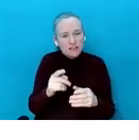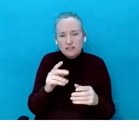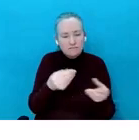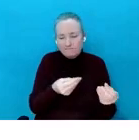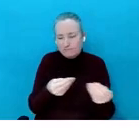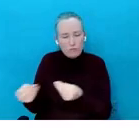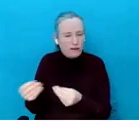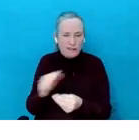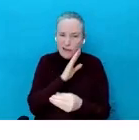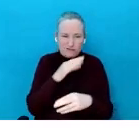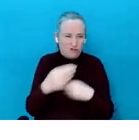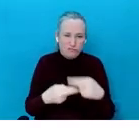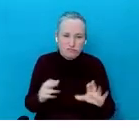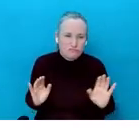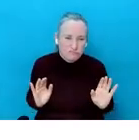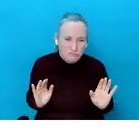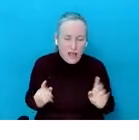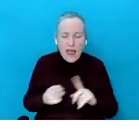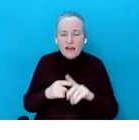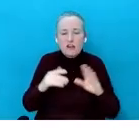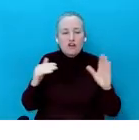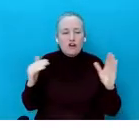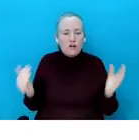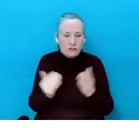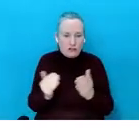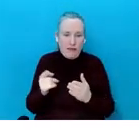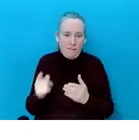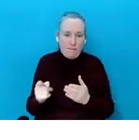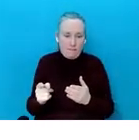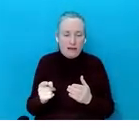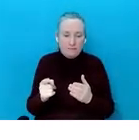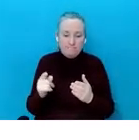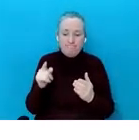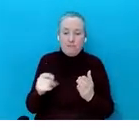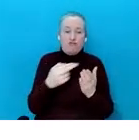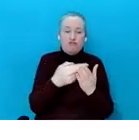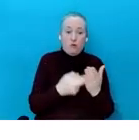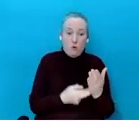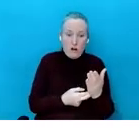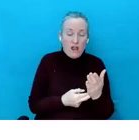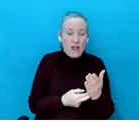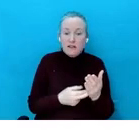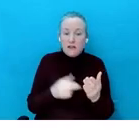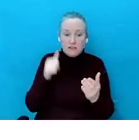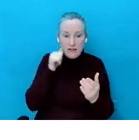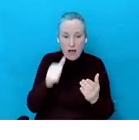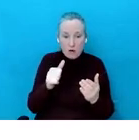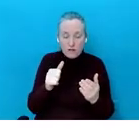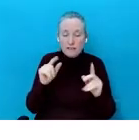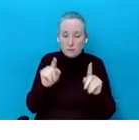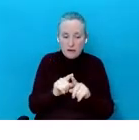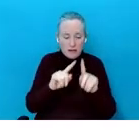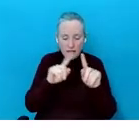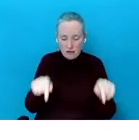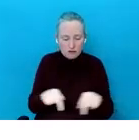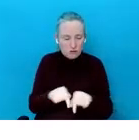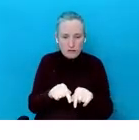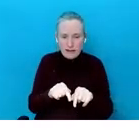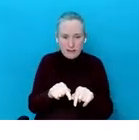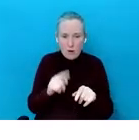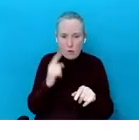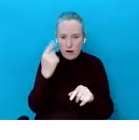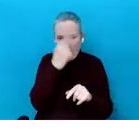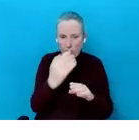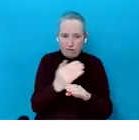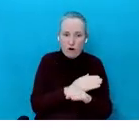bedroom and encouraging them and making it a rule that no devices an hour before bed. And a question that I get